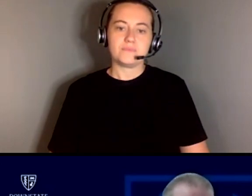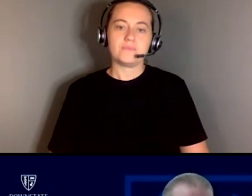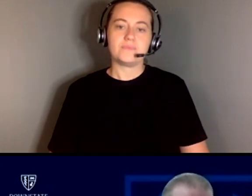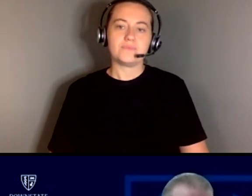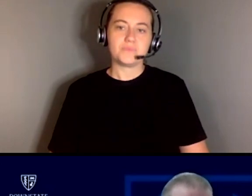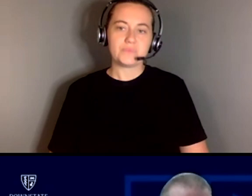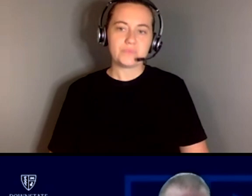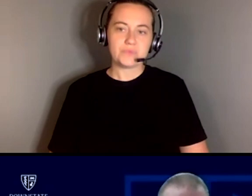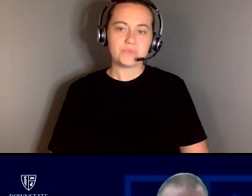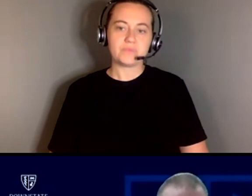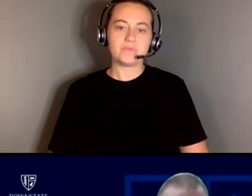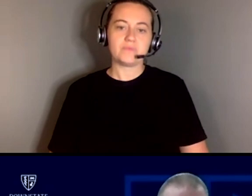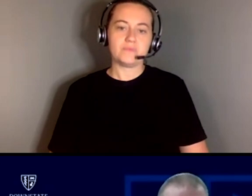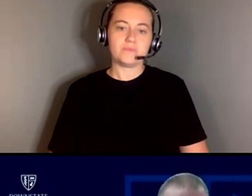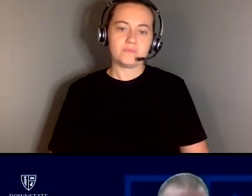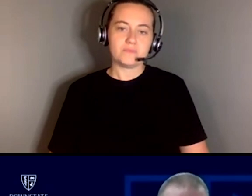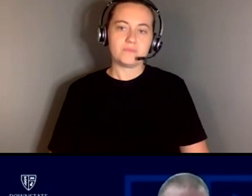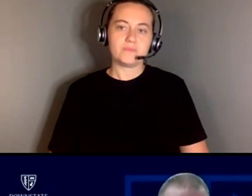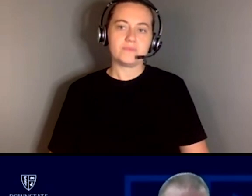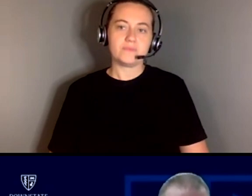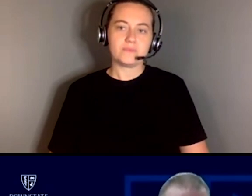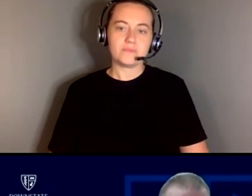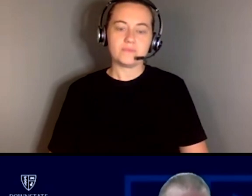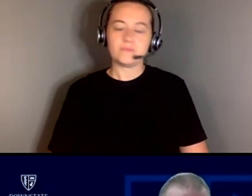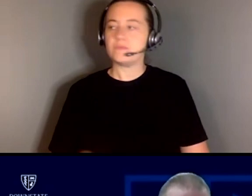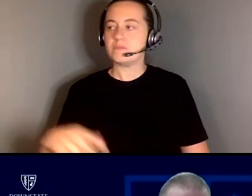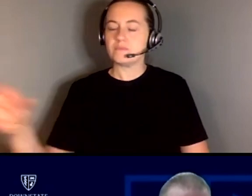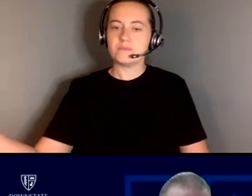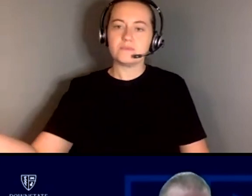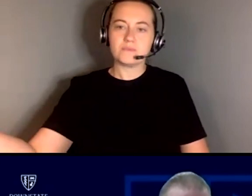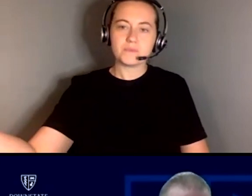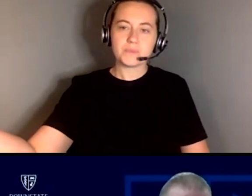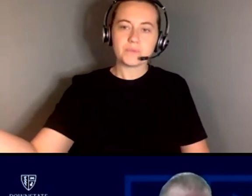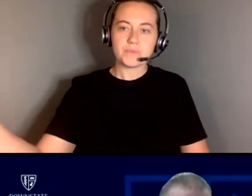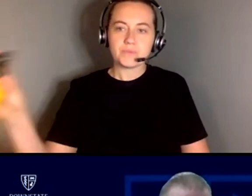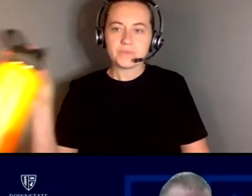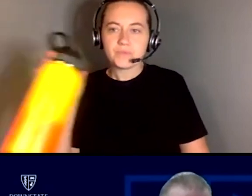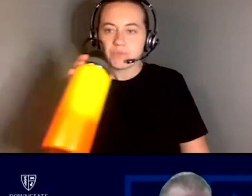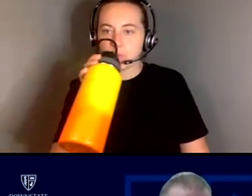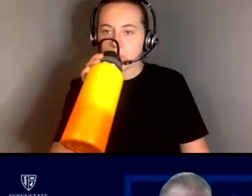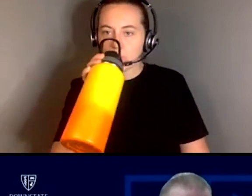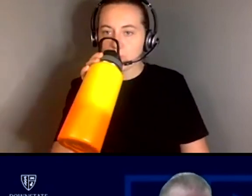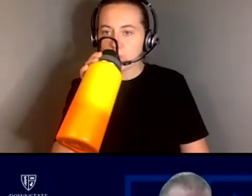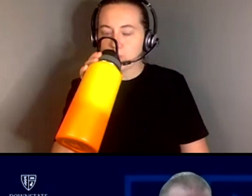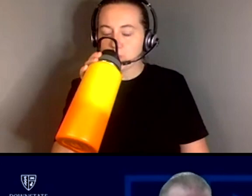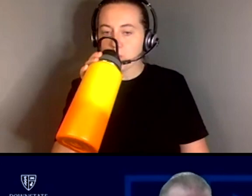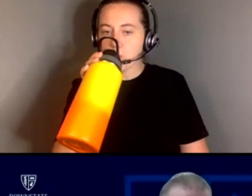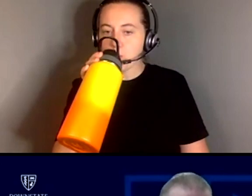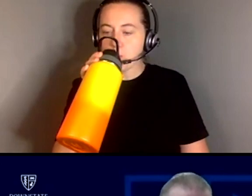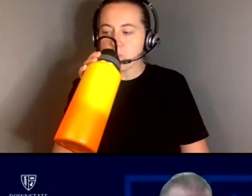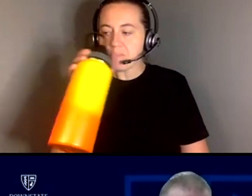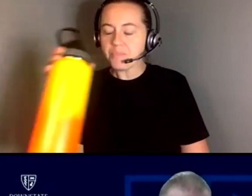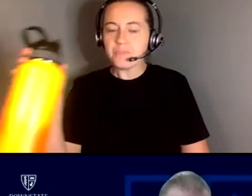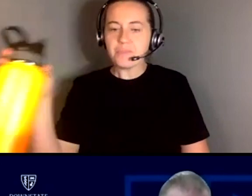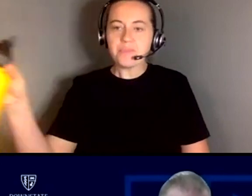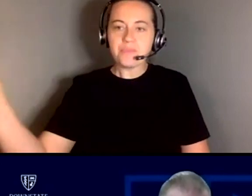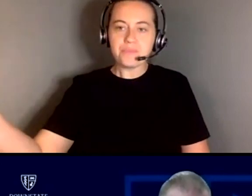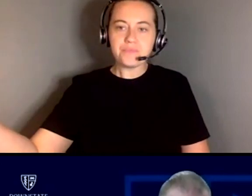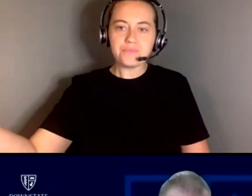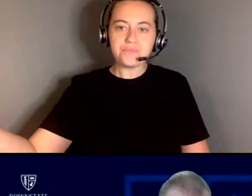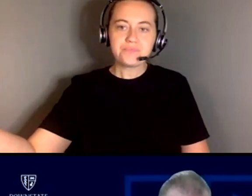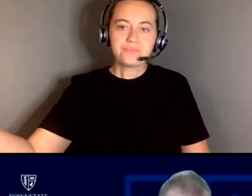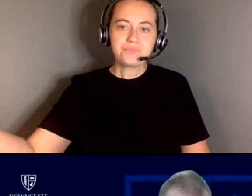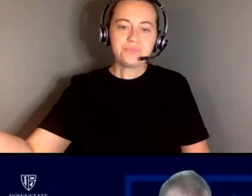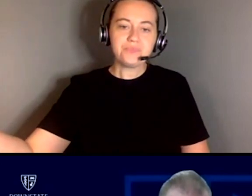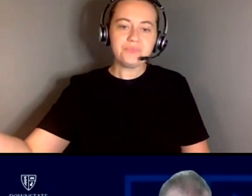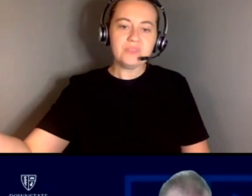especially in like new york city where if you're off um a scheduled pickup or drop off you could be